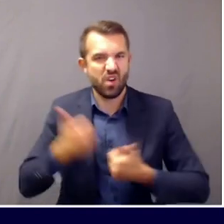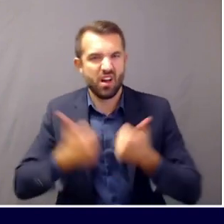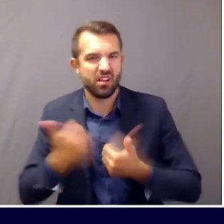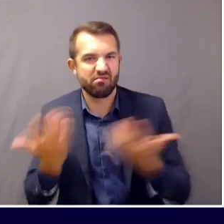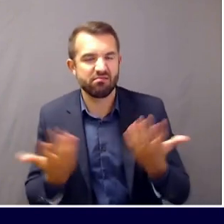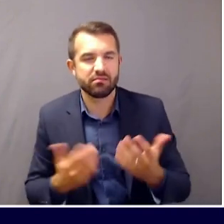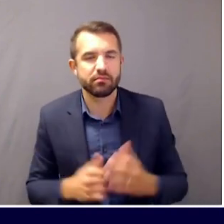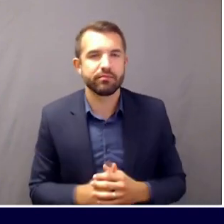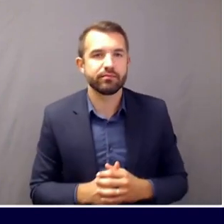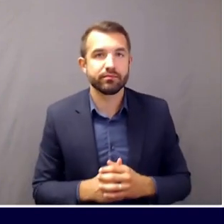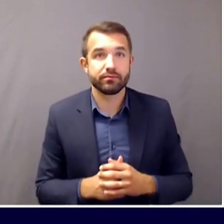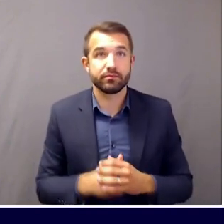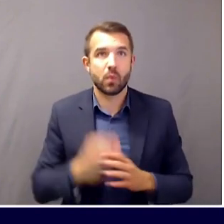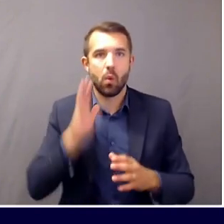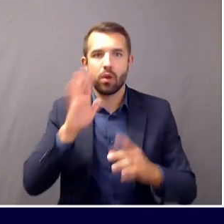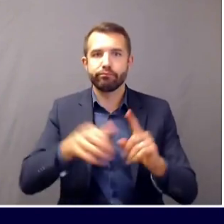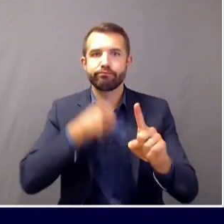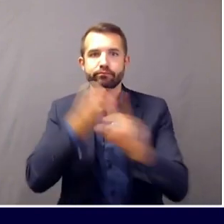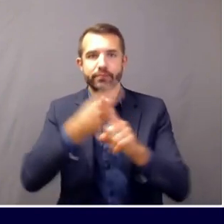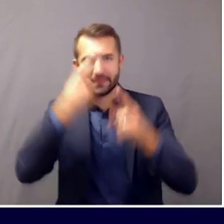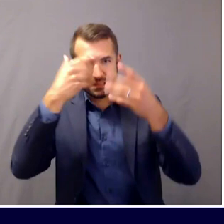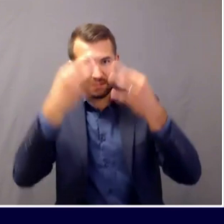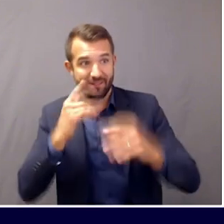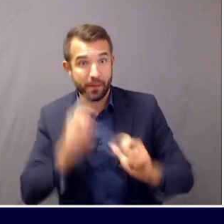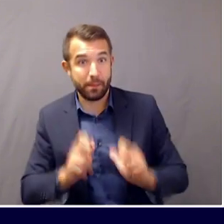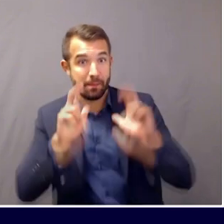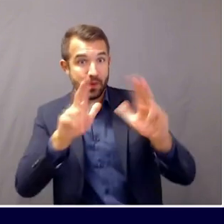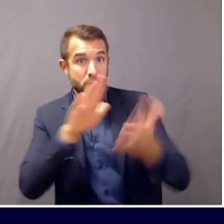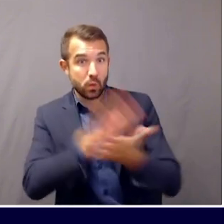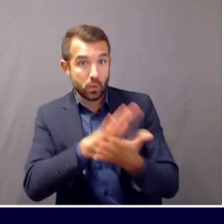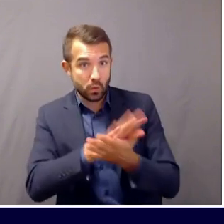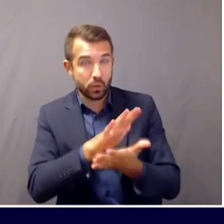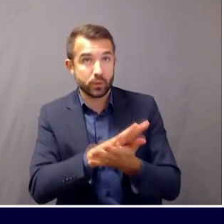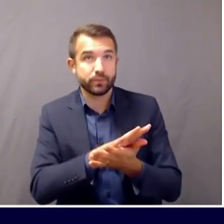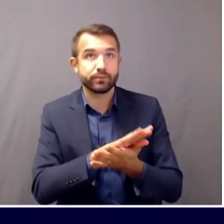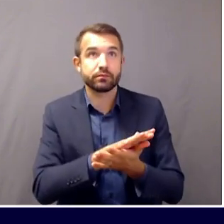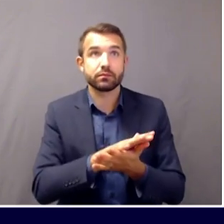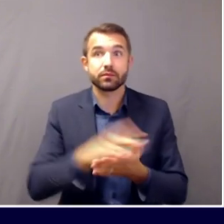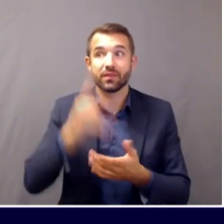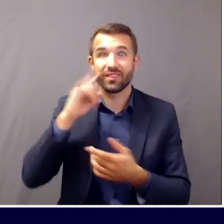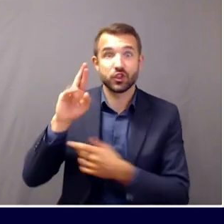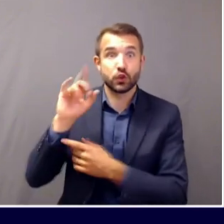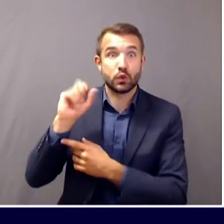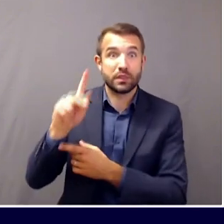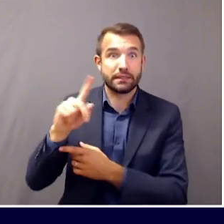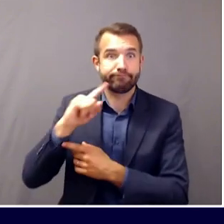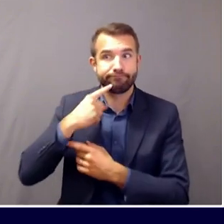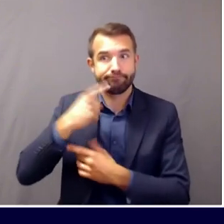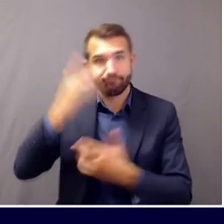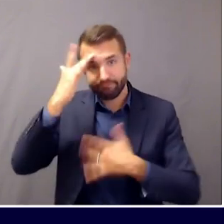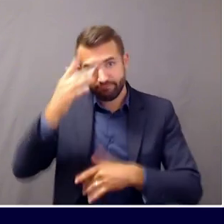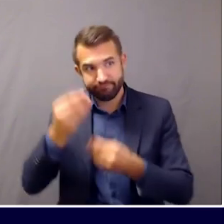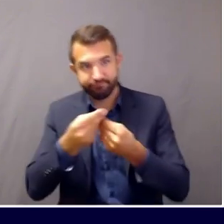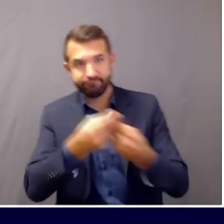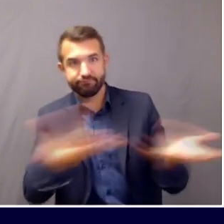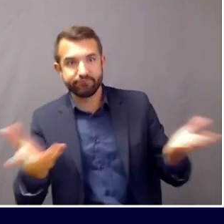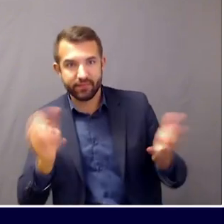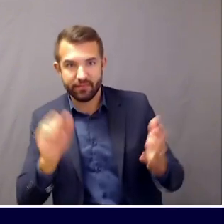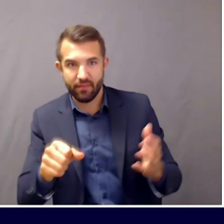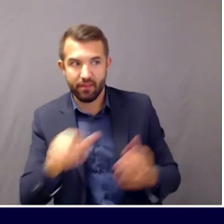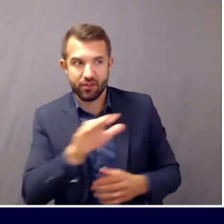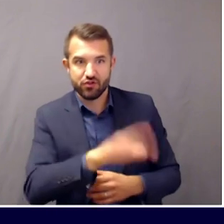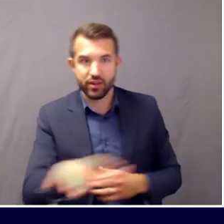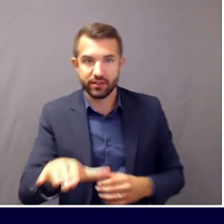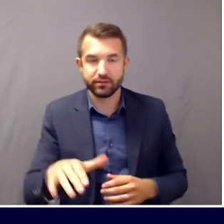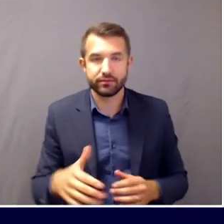former question, which is to say the risk to children. Earlier on in the pandemic, by earlier on, I mean, you know,